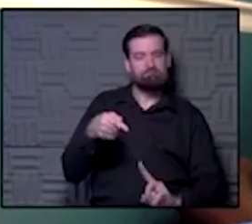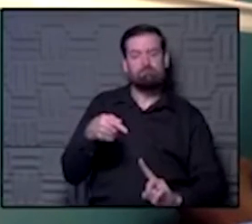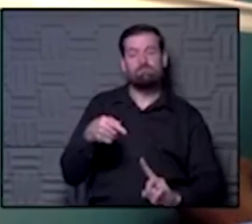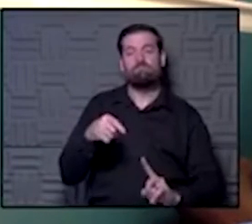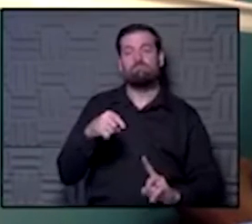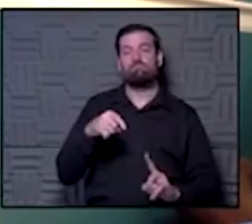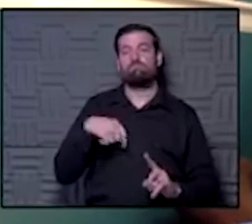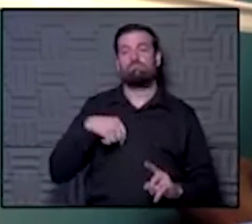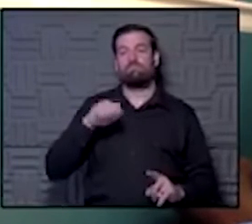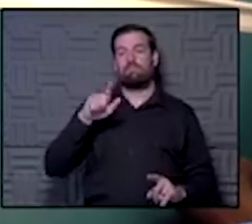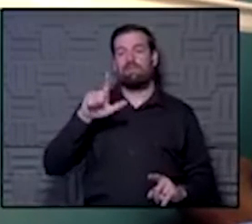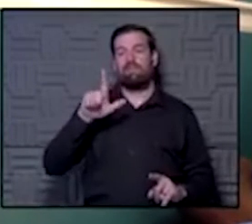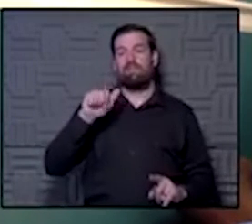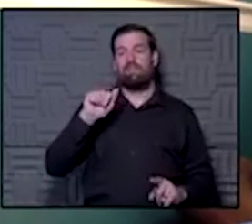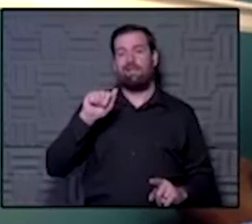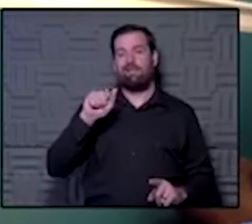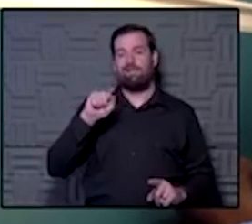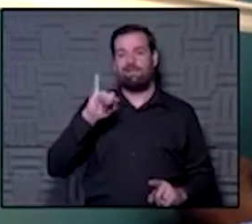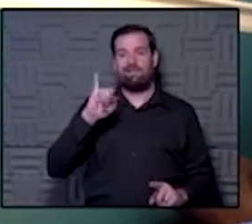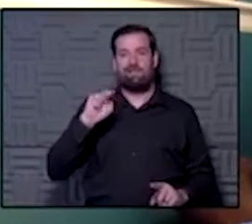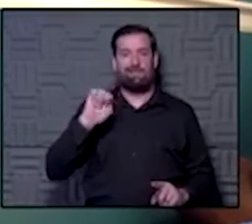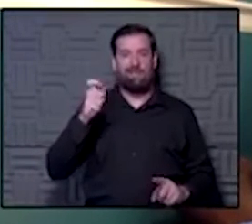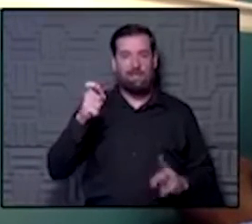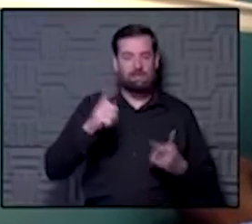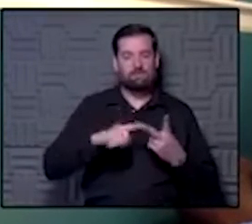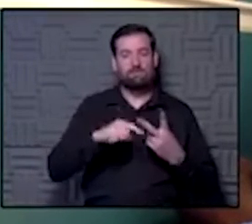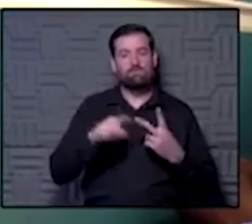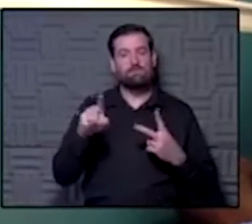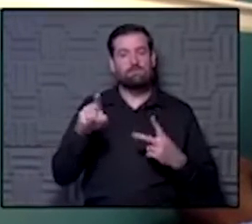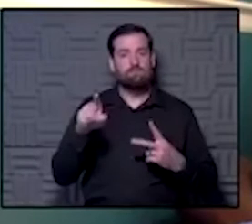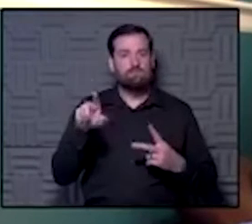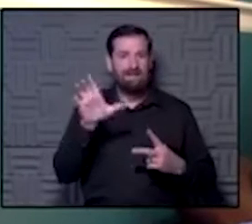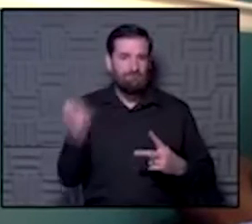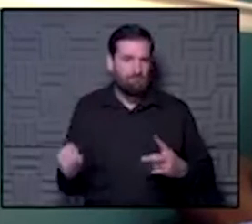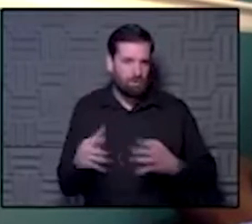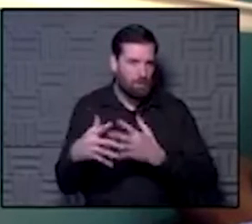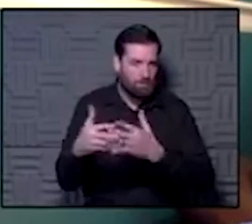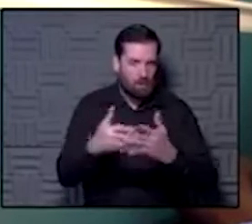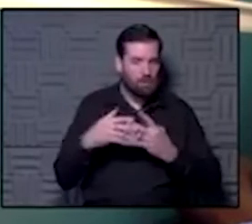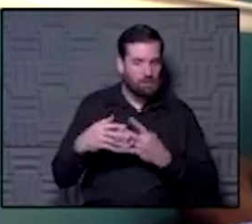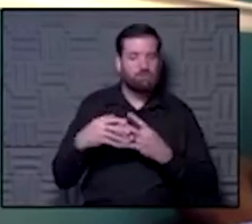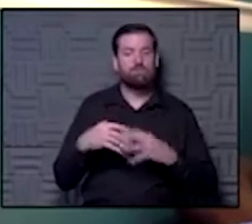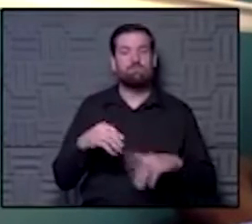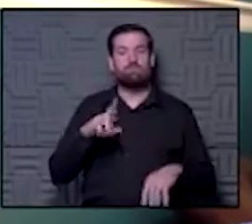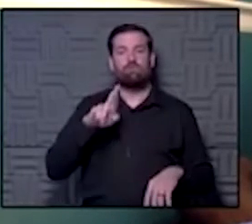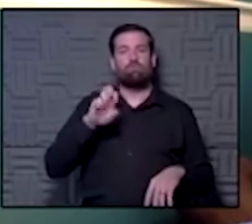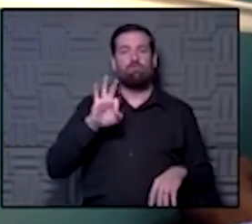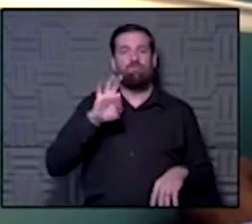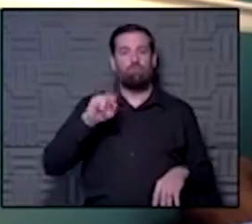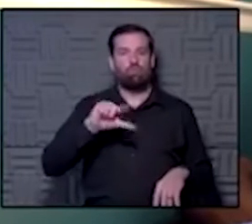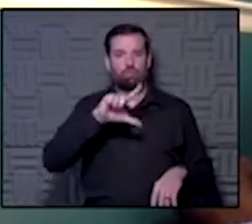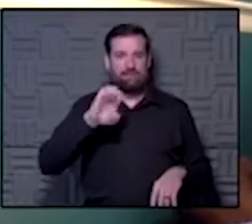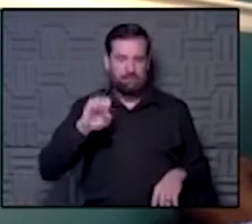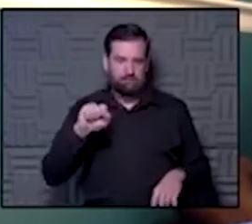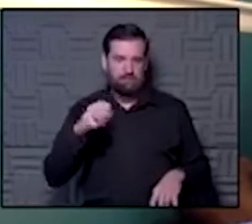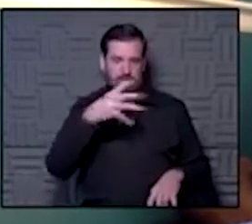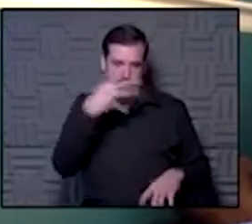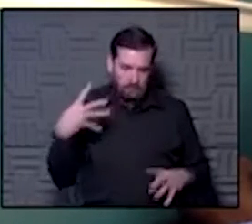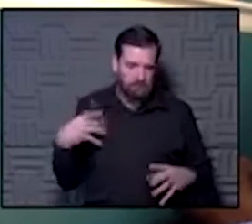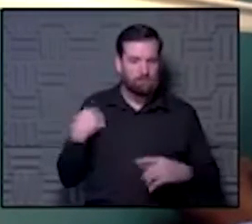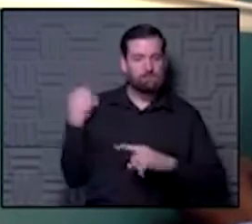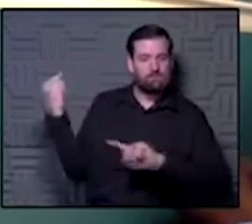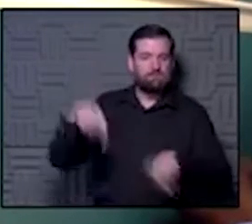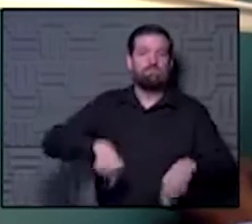Latinx and African Americans and also refugees are well represented in the people who are being tested.